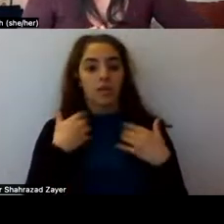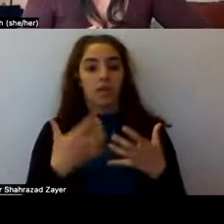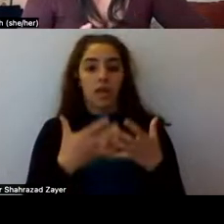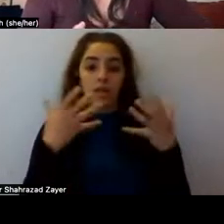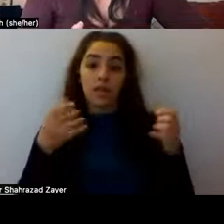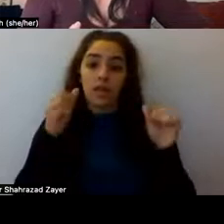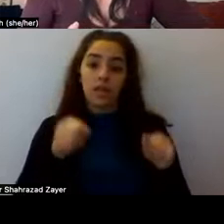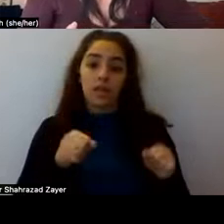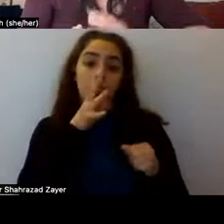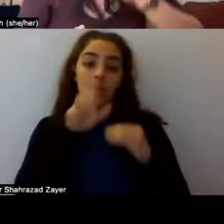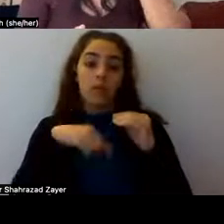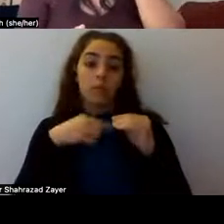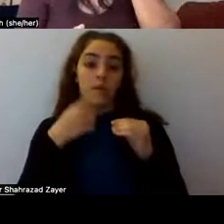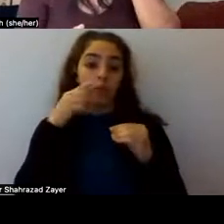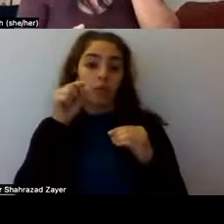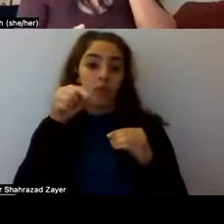therapy, um,